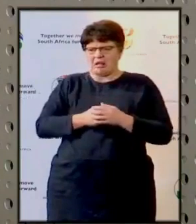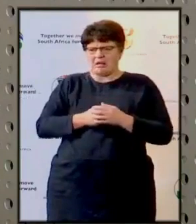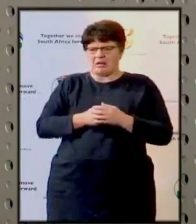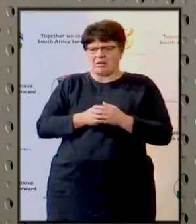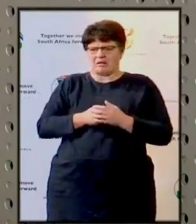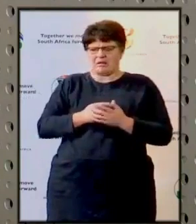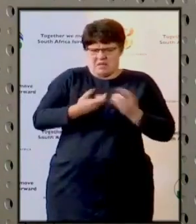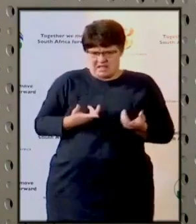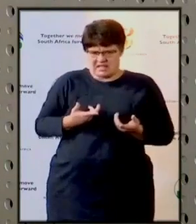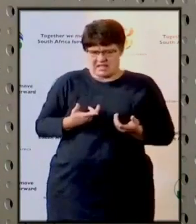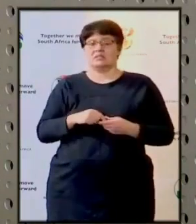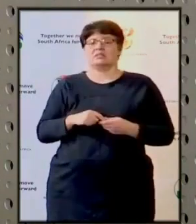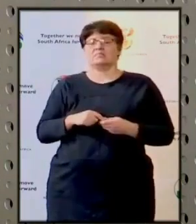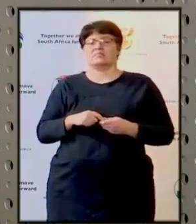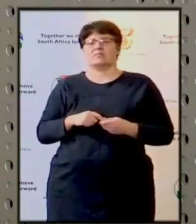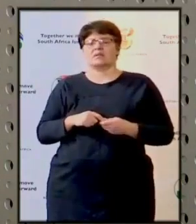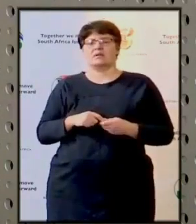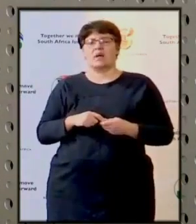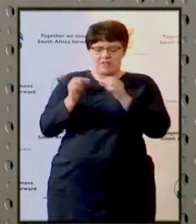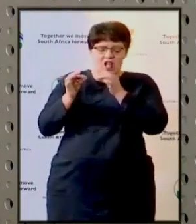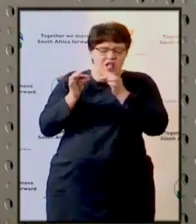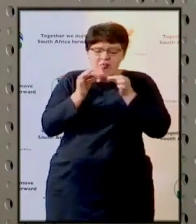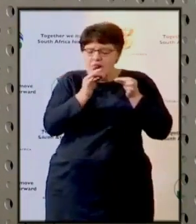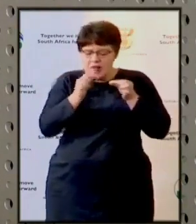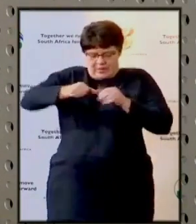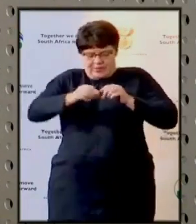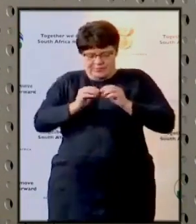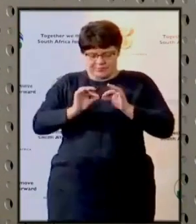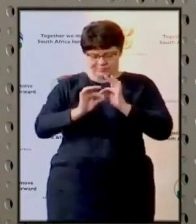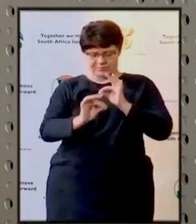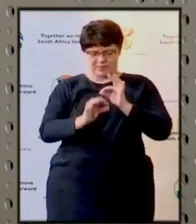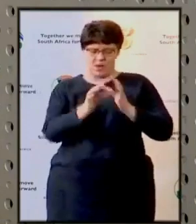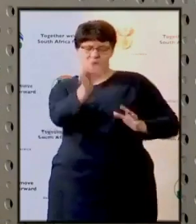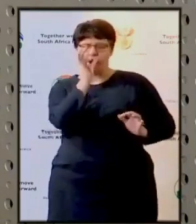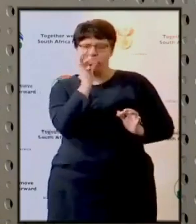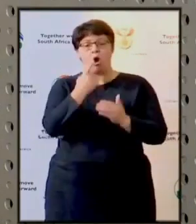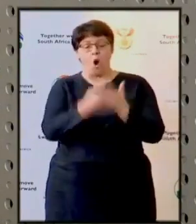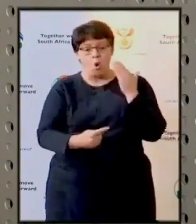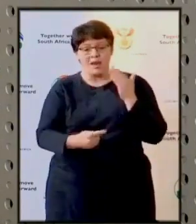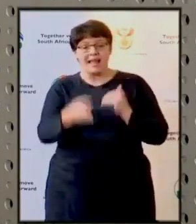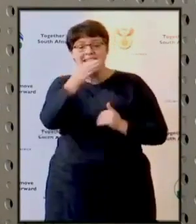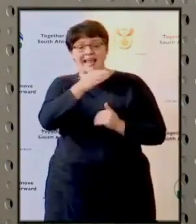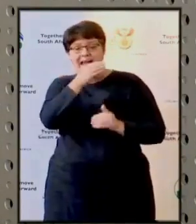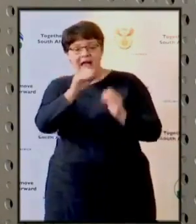Sometimes when they zol, that zol. When people zol, and then zol. And then they share that zol.